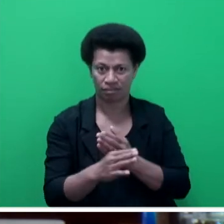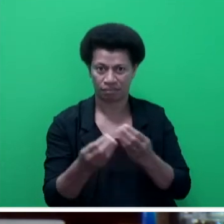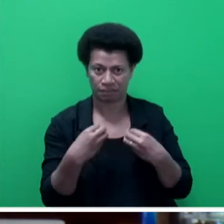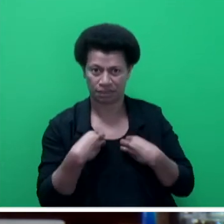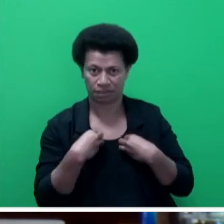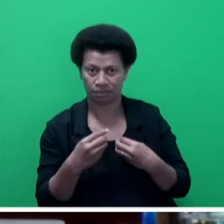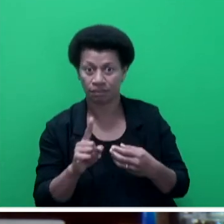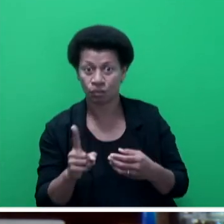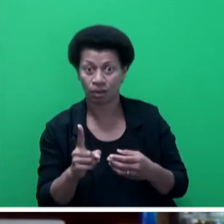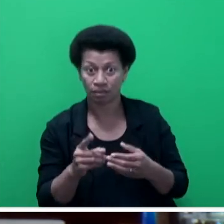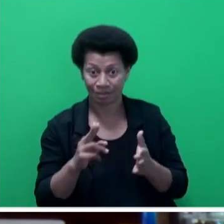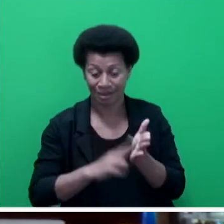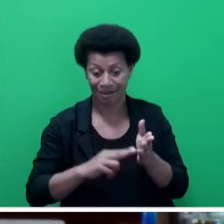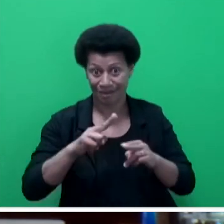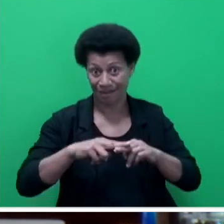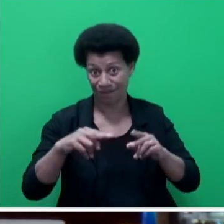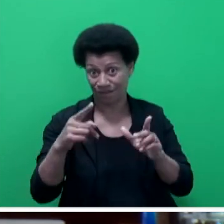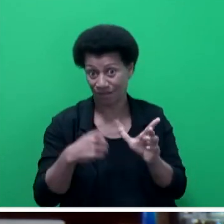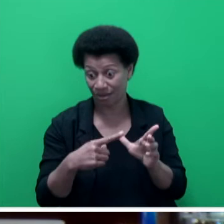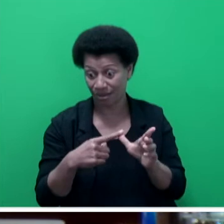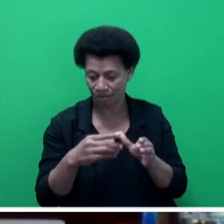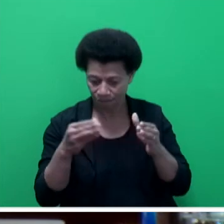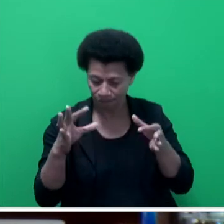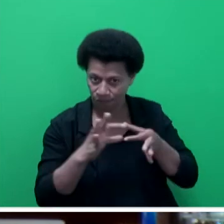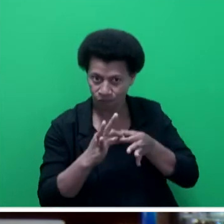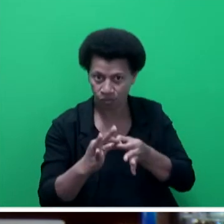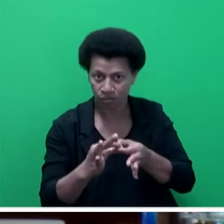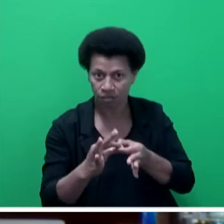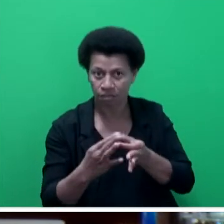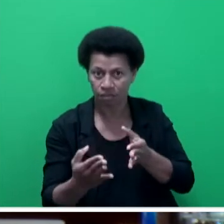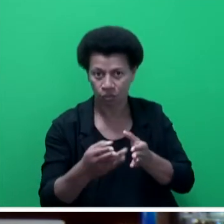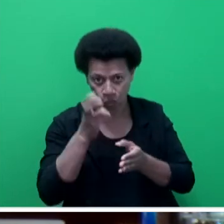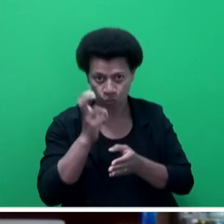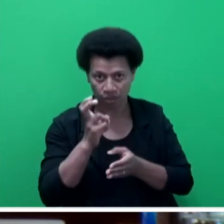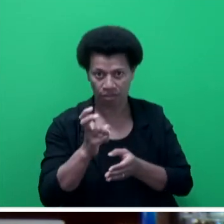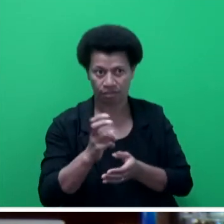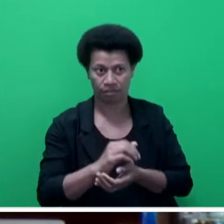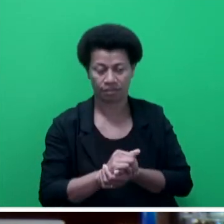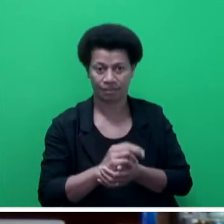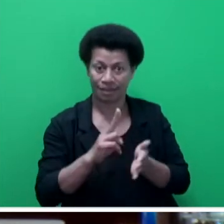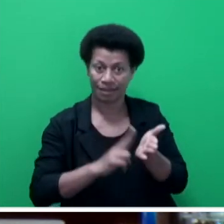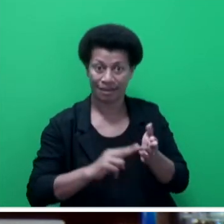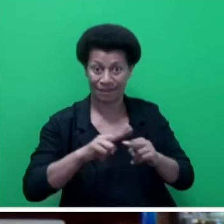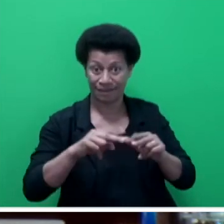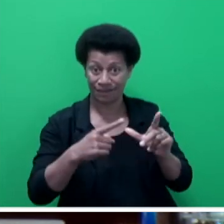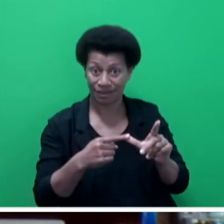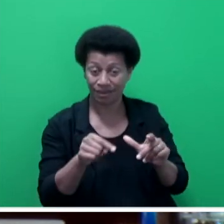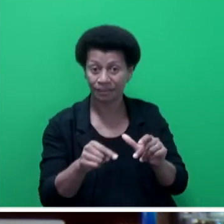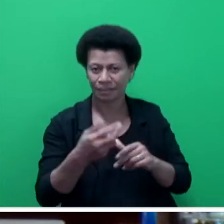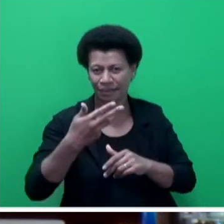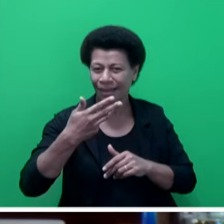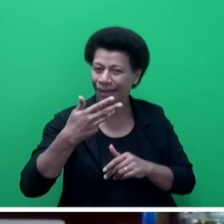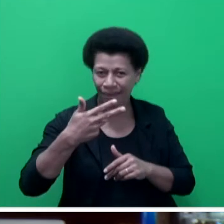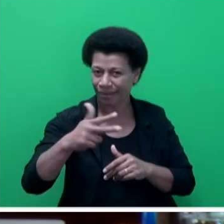NFA in commercial training programs. Mr Speaker, sir, NFA has conducted 84 commercial training